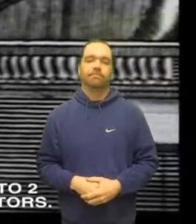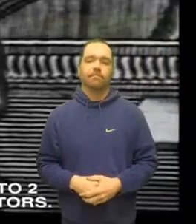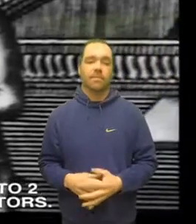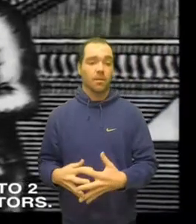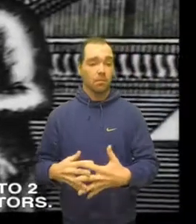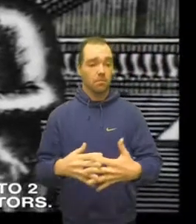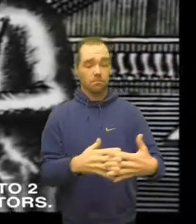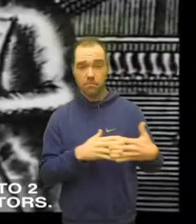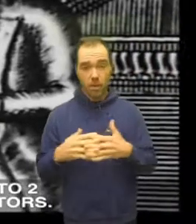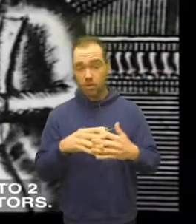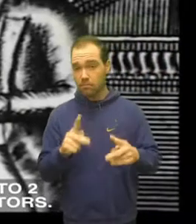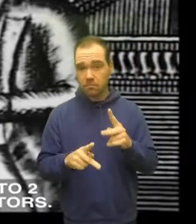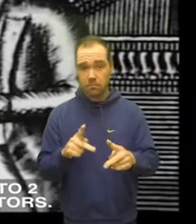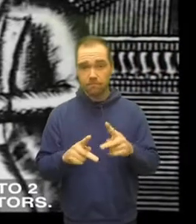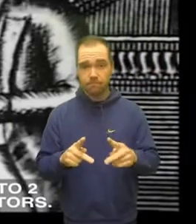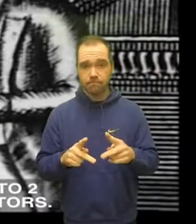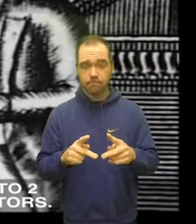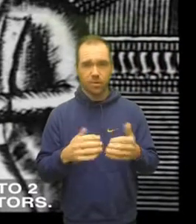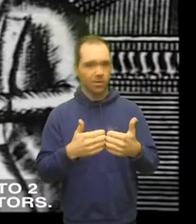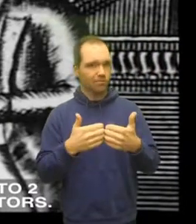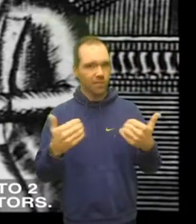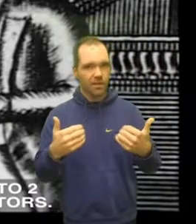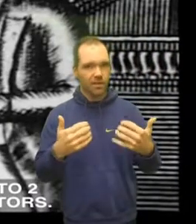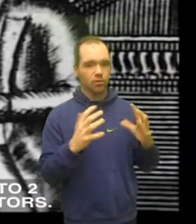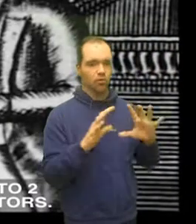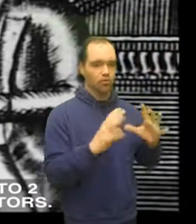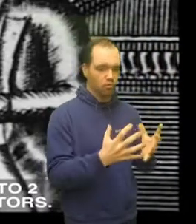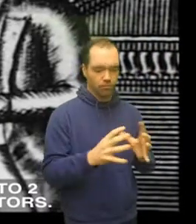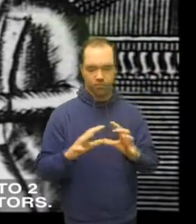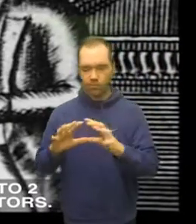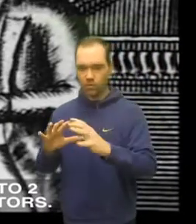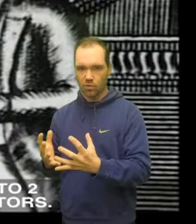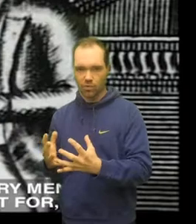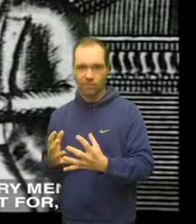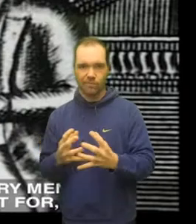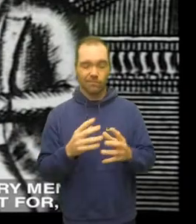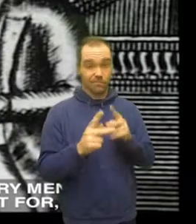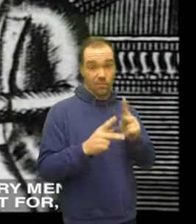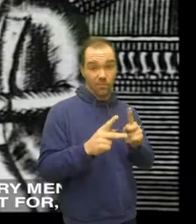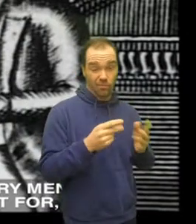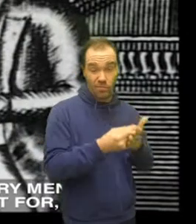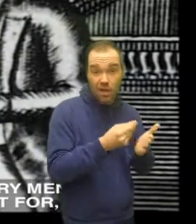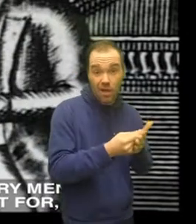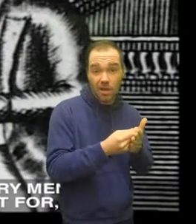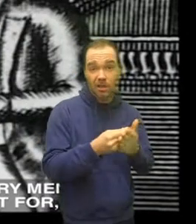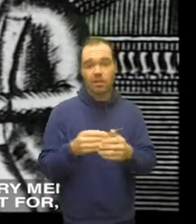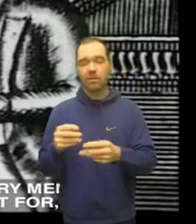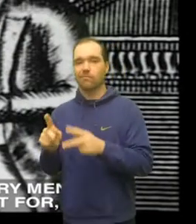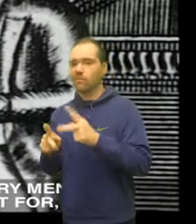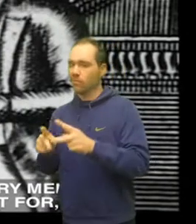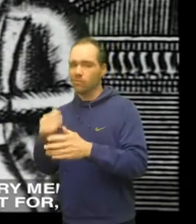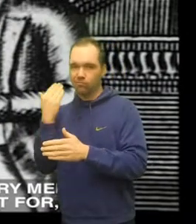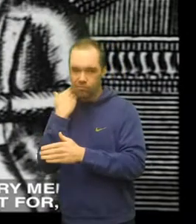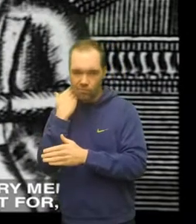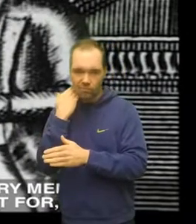Americans are dividing into two camps creditors and debtors we are oppressed by the very men whose